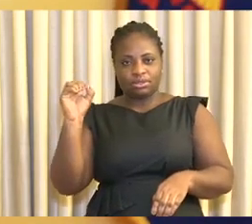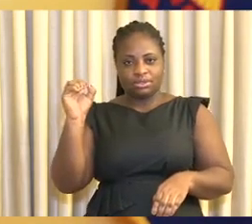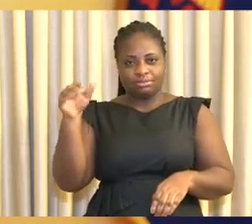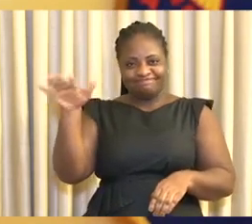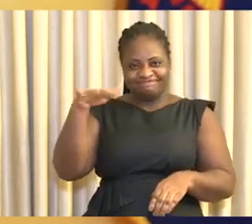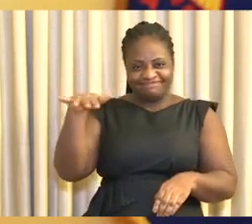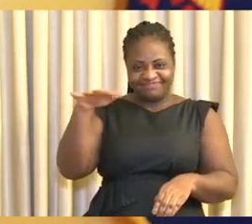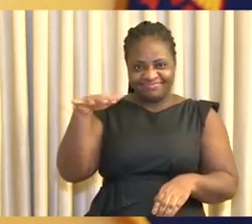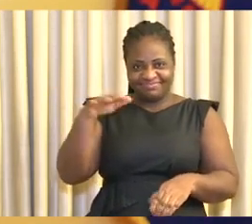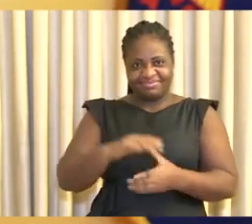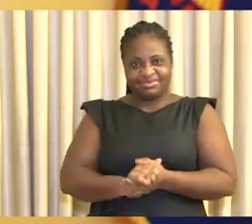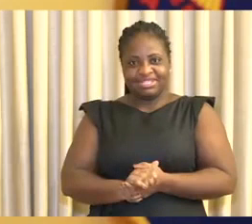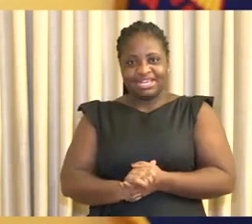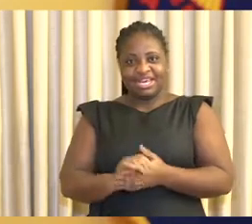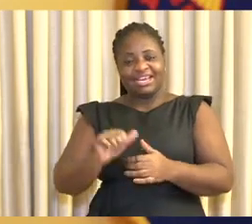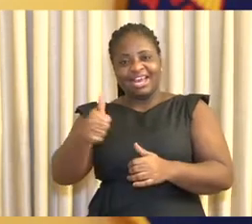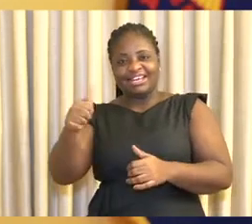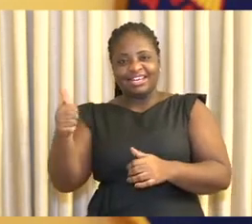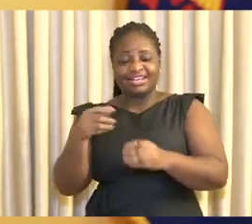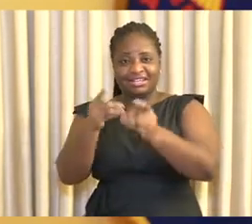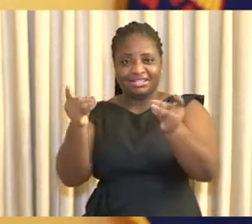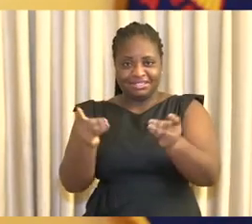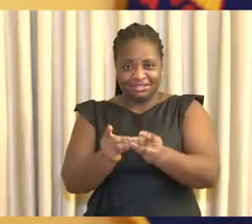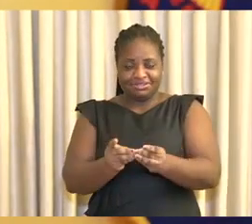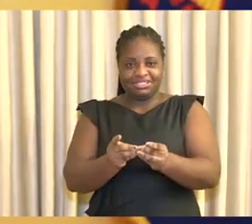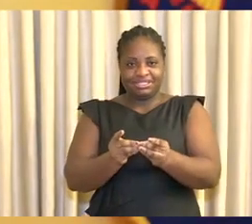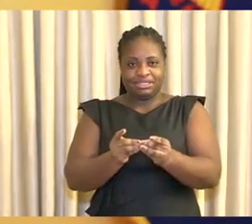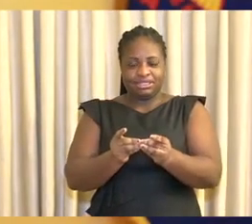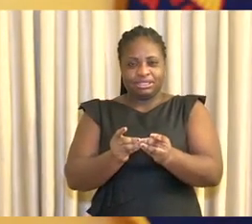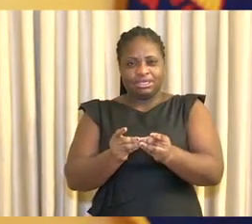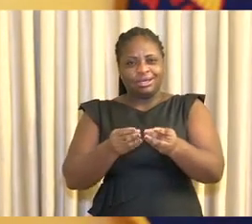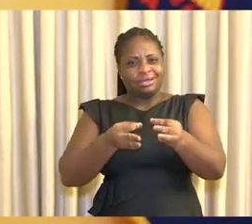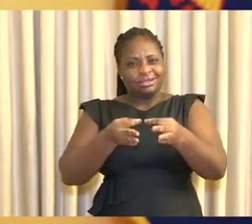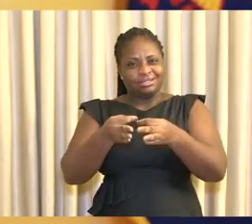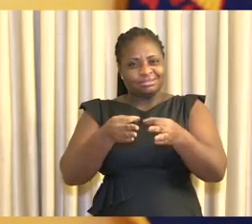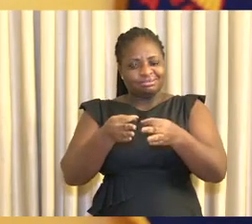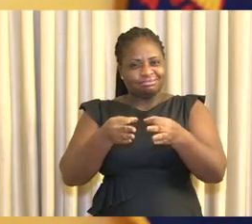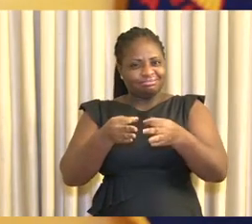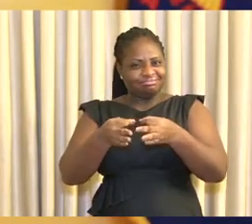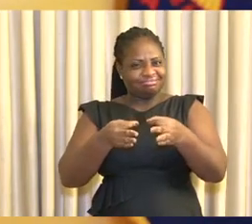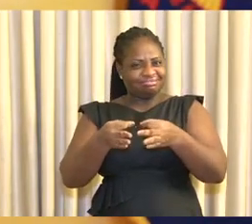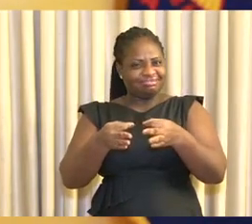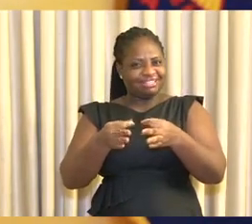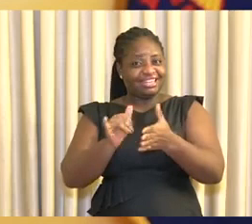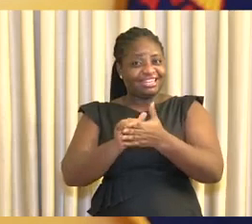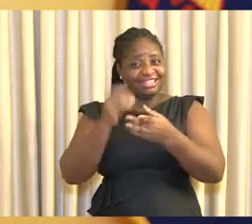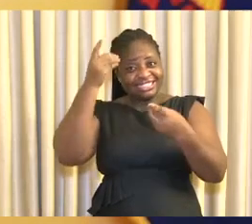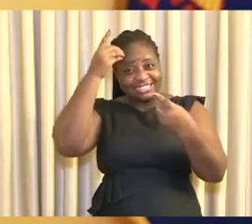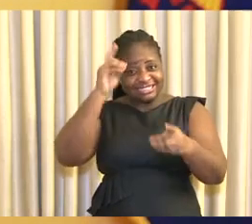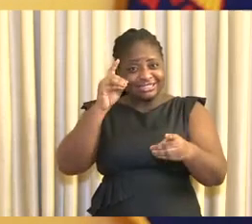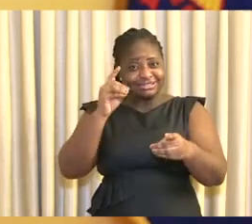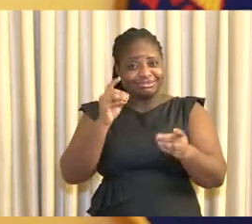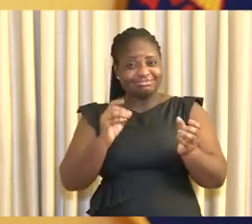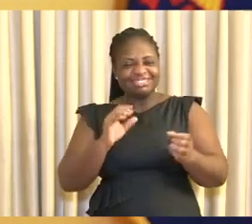area and its contiguous districts. I explained at the time that the decision was taken